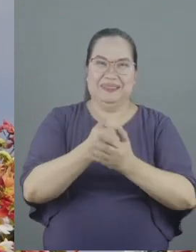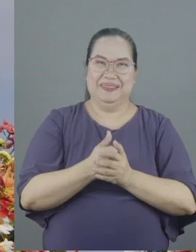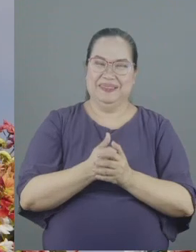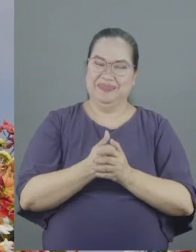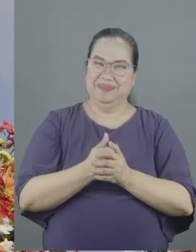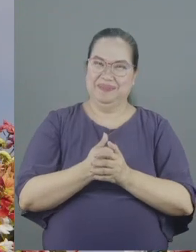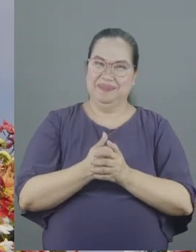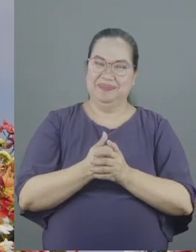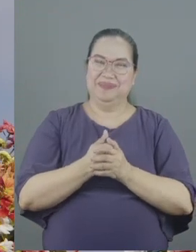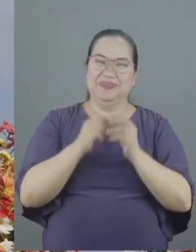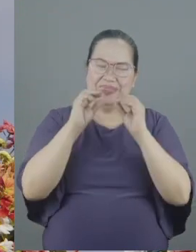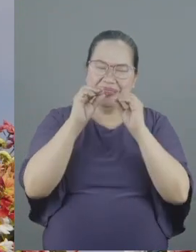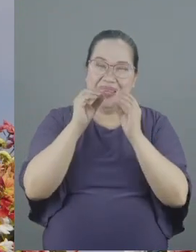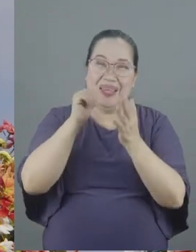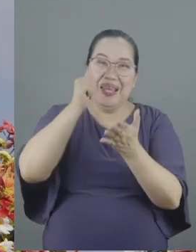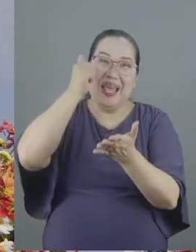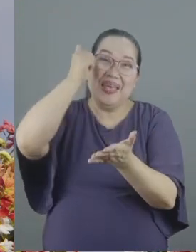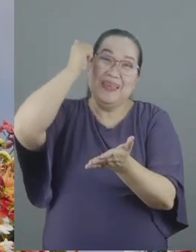still too soft